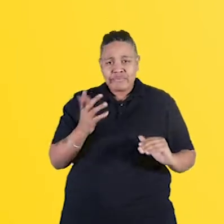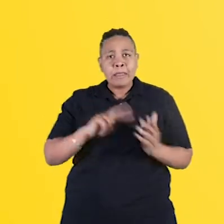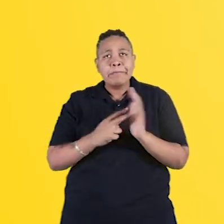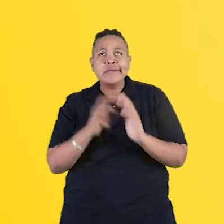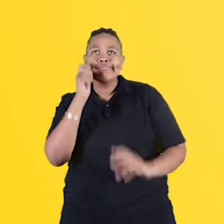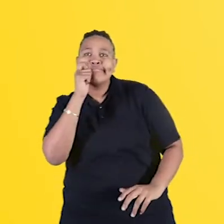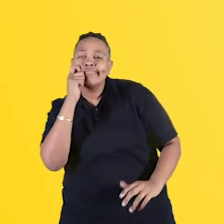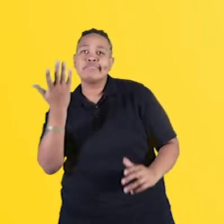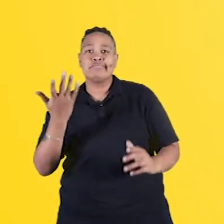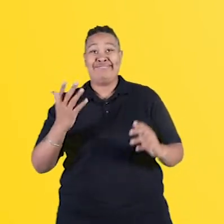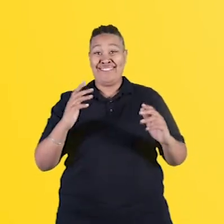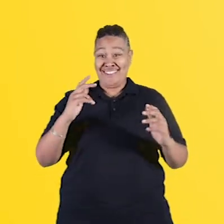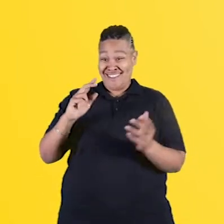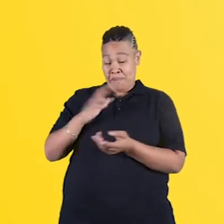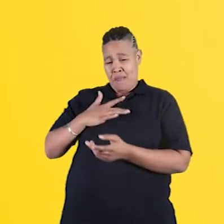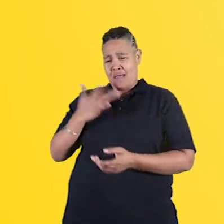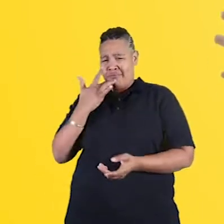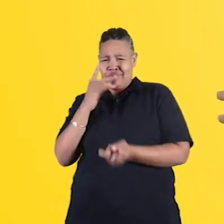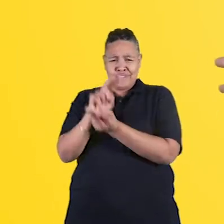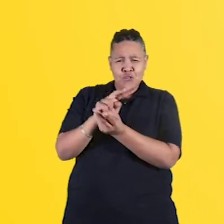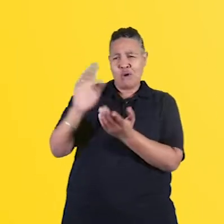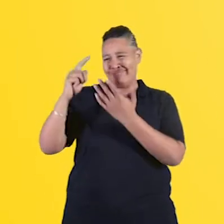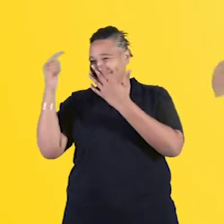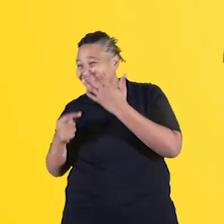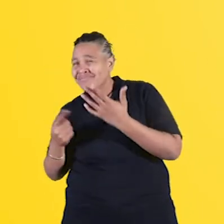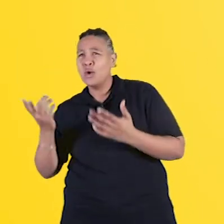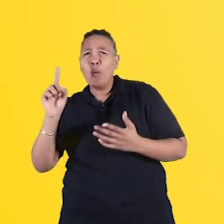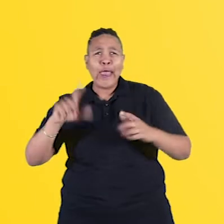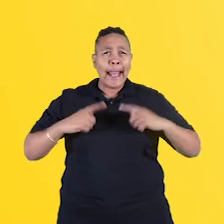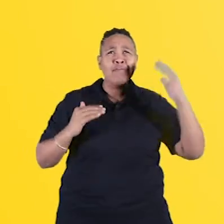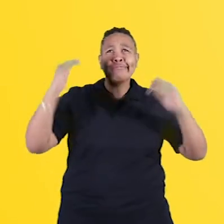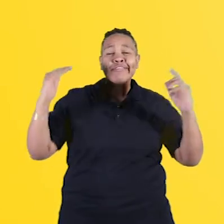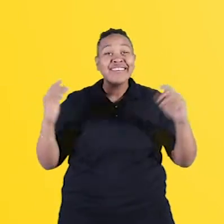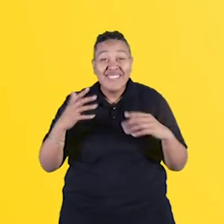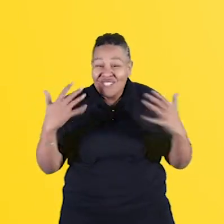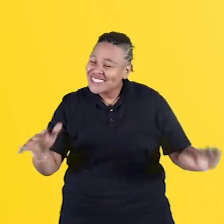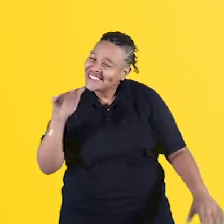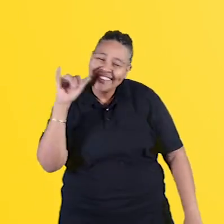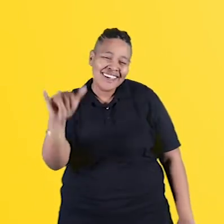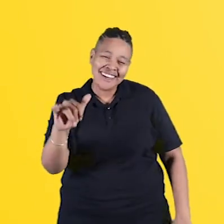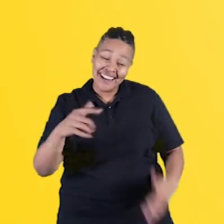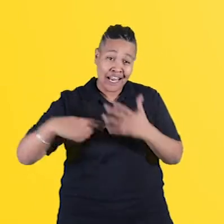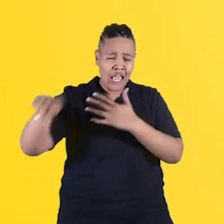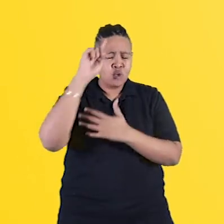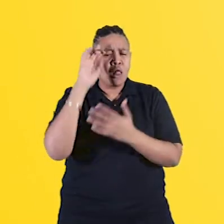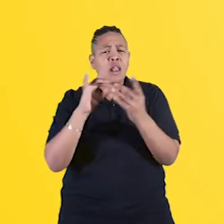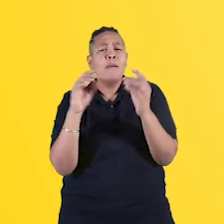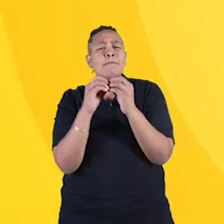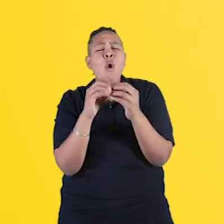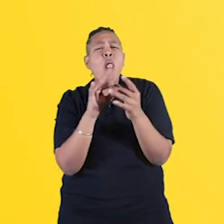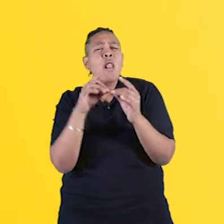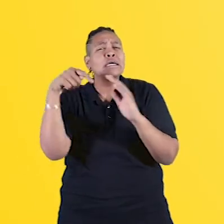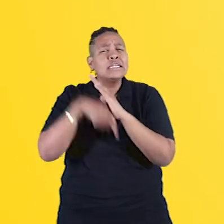class, race, and sexual orientation. And we are nowhere near done with that. So make sure you come back next episode when we're going to bring it closer